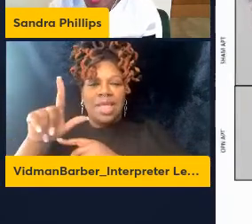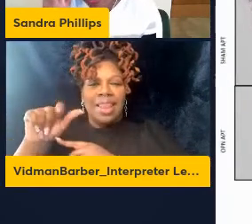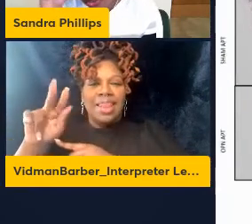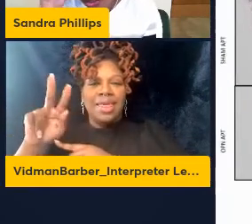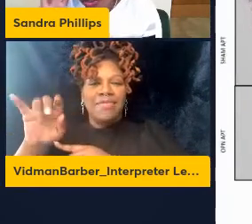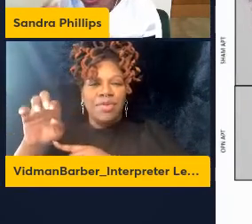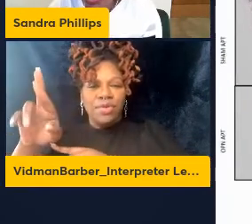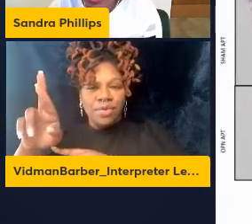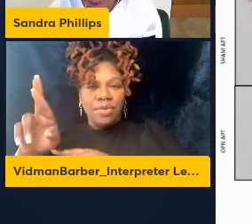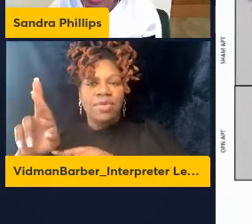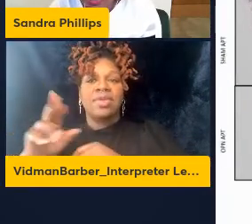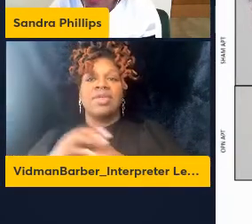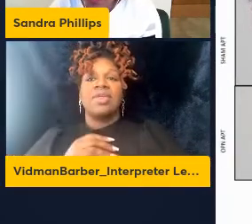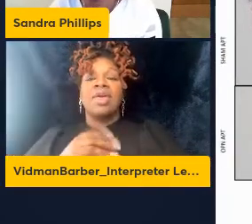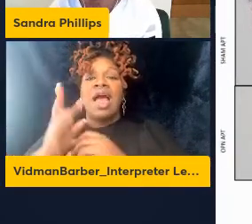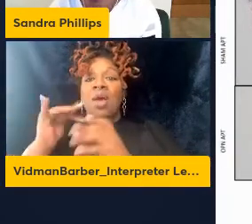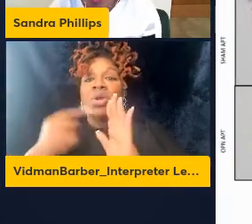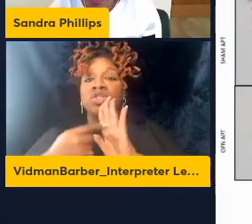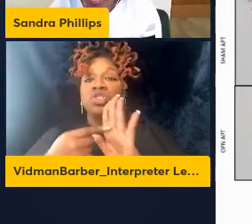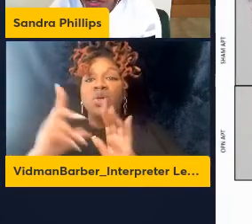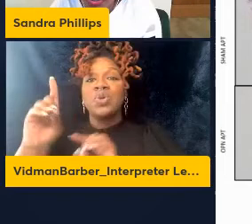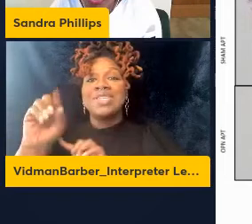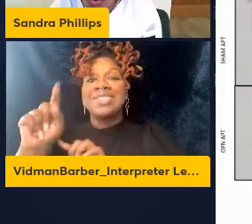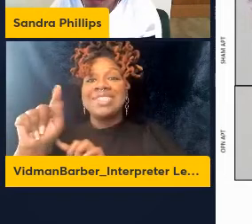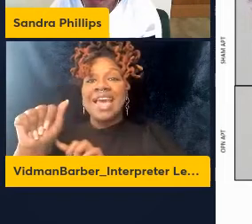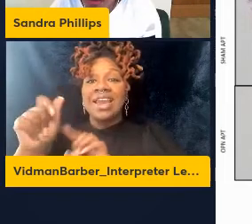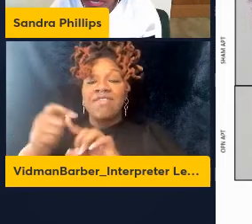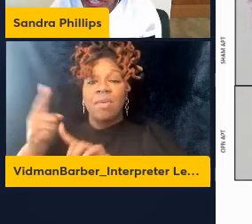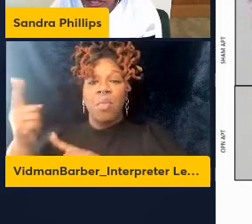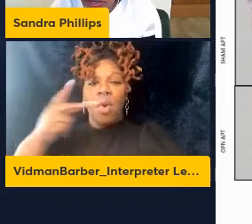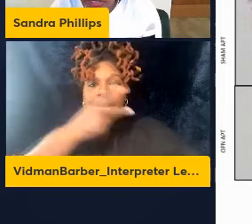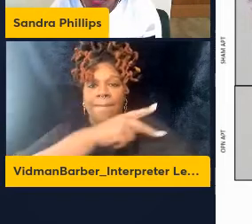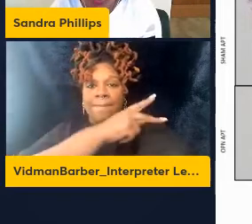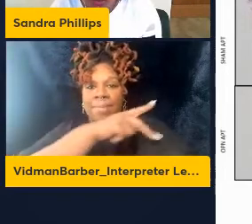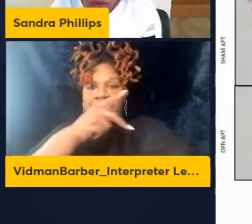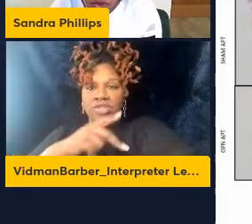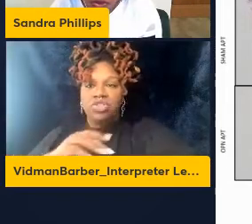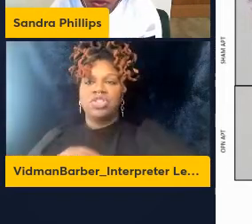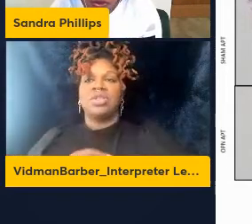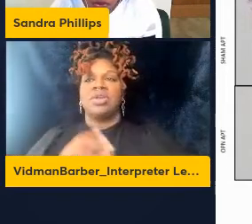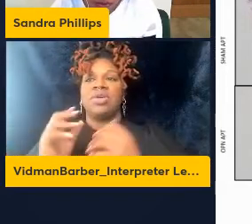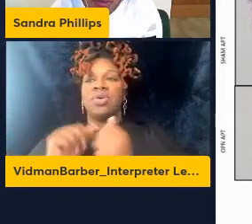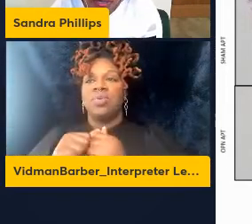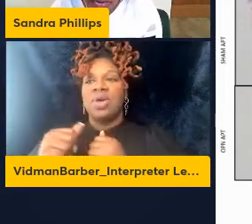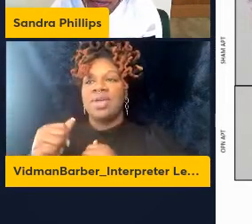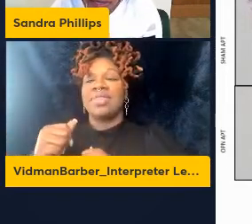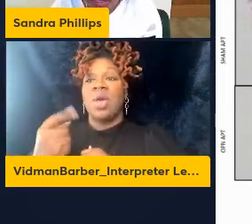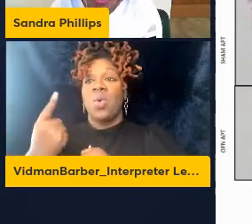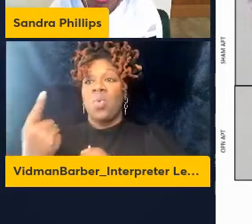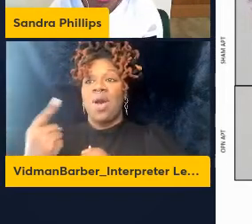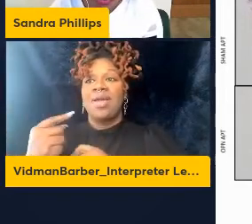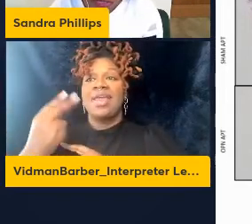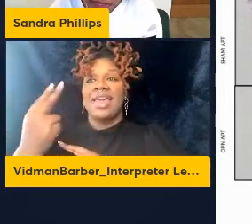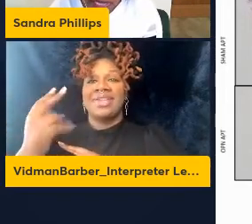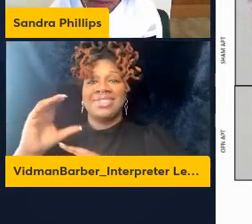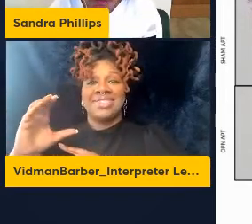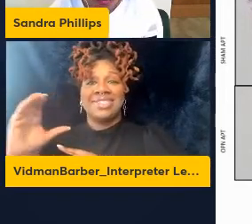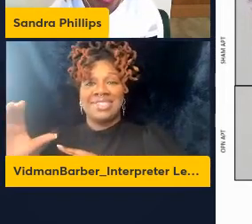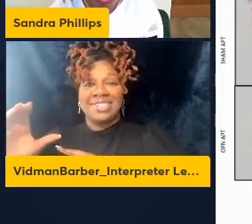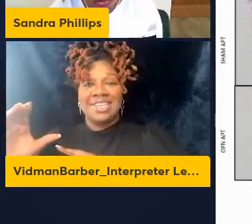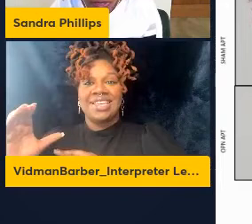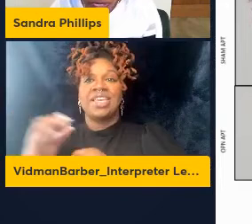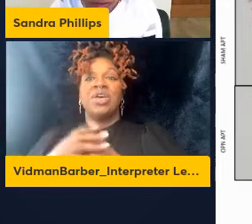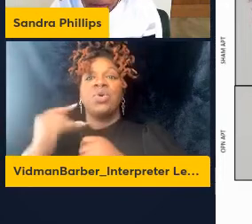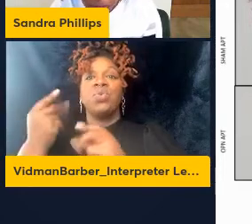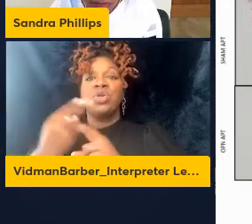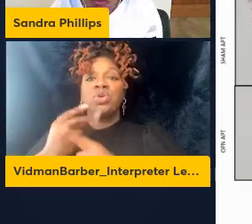And so I'm going to show you the data from one patient's non-viral HCC. produced the tumor slices, treated them